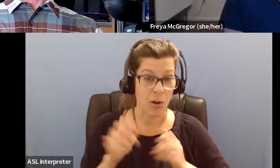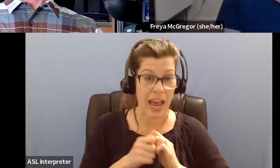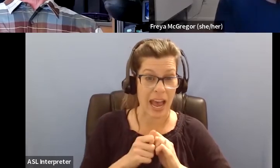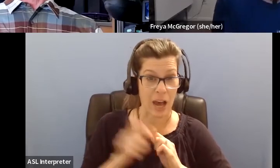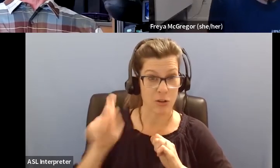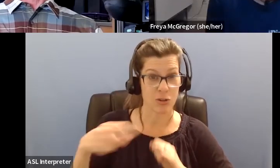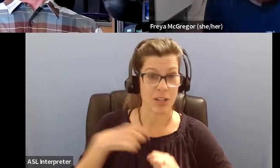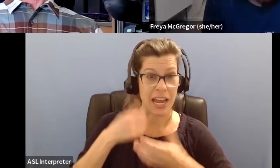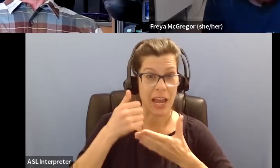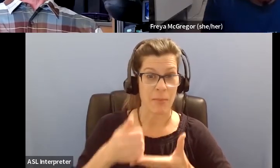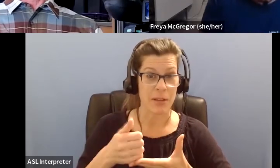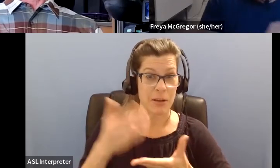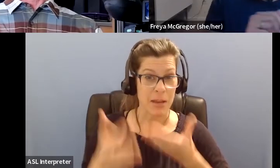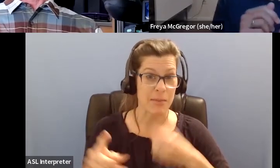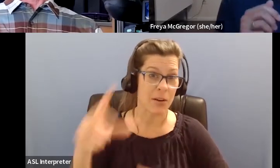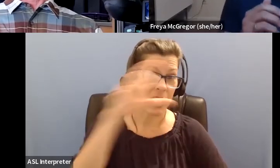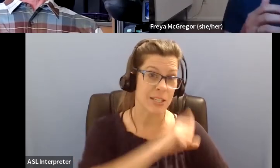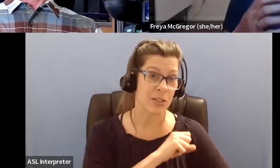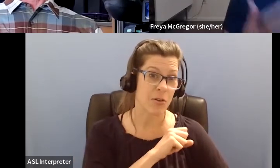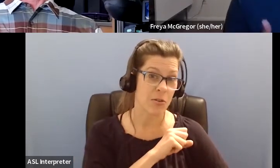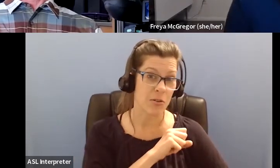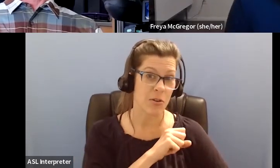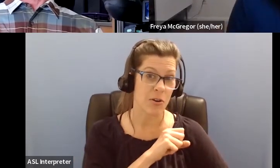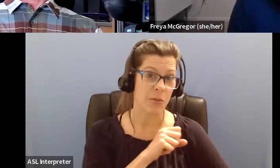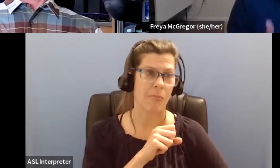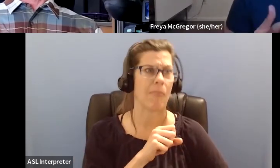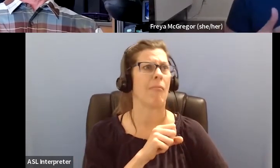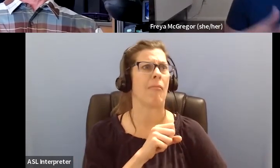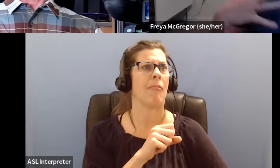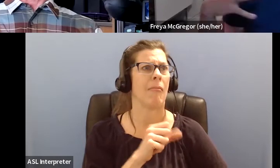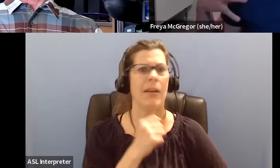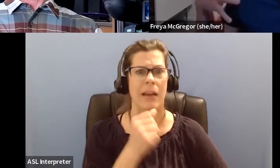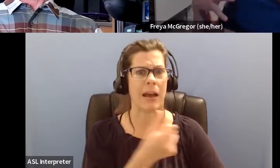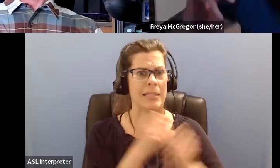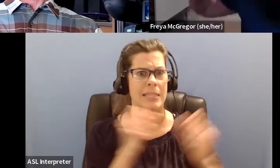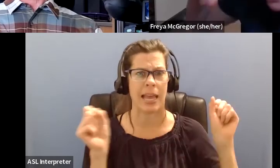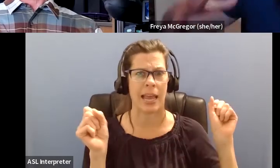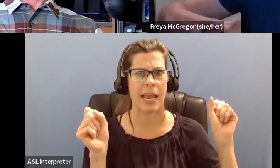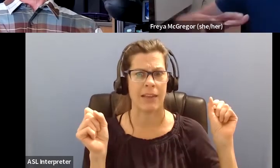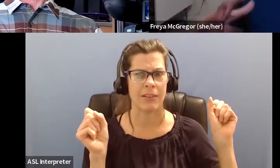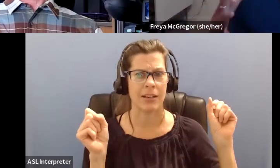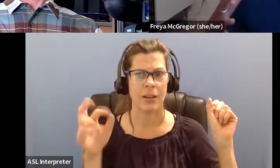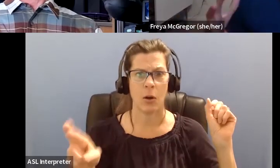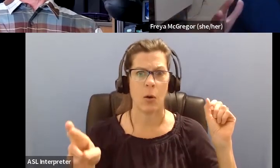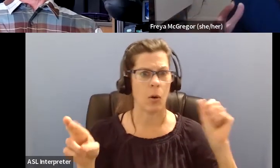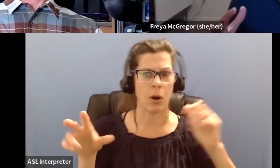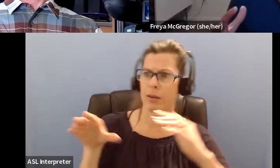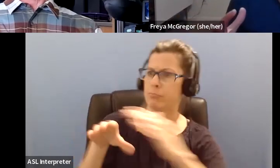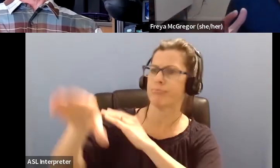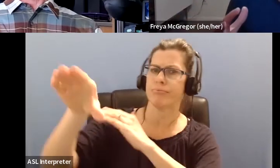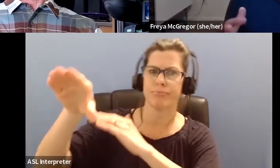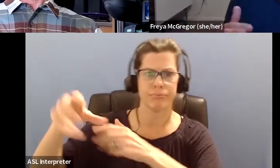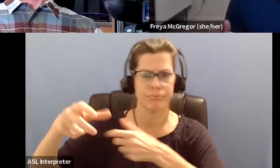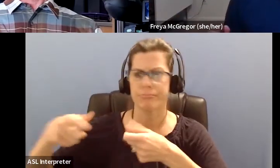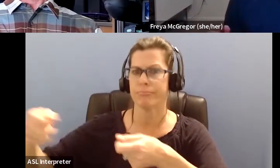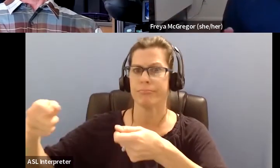Because you might make an assumption that actually puts them in an unsafe place. Um, or you just like barge right in and, and actually you really